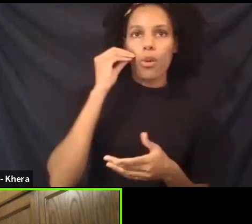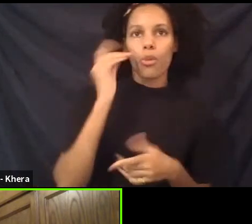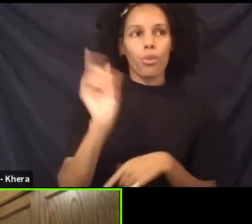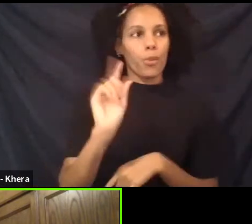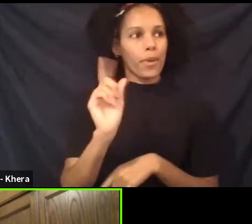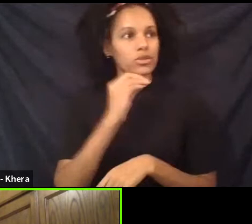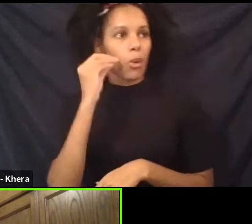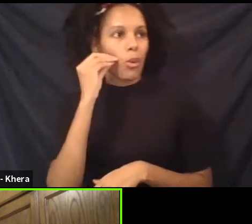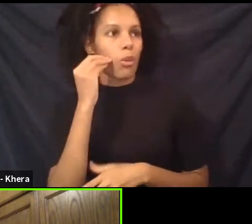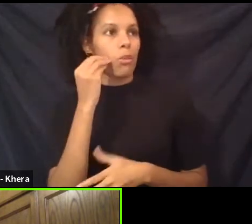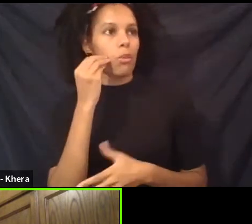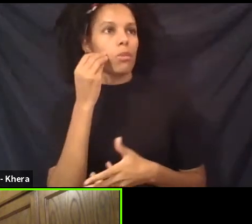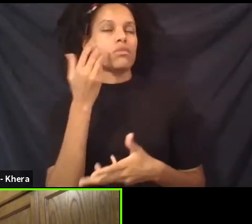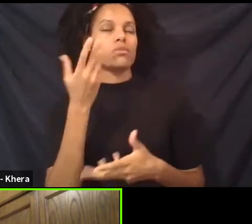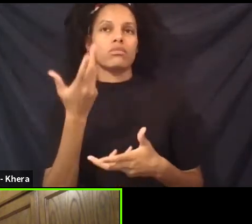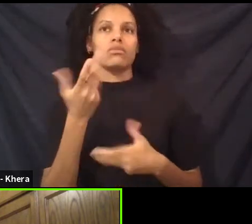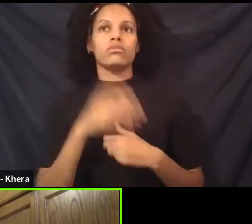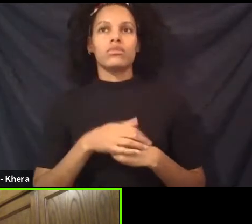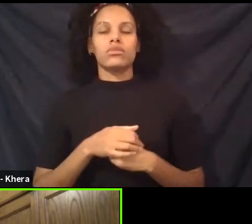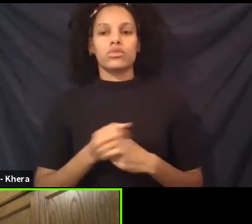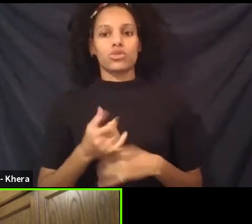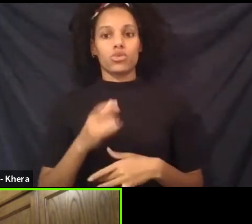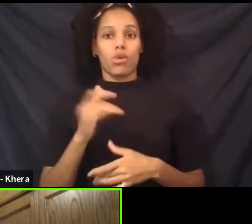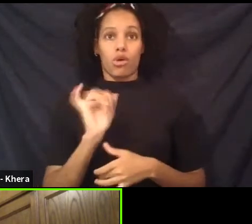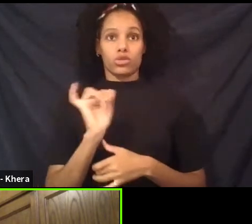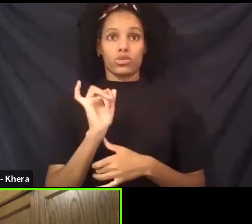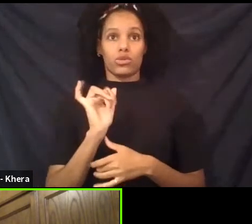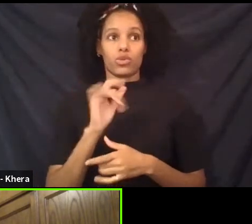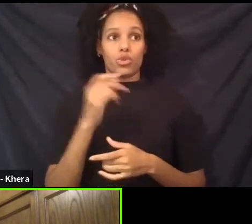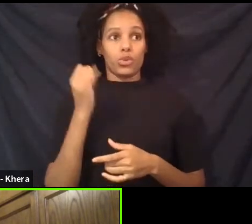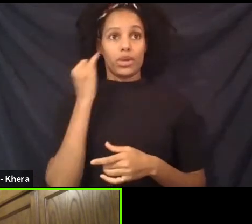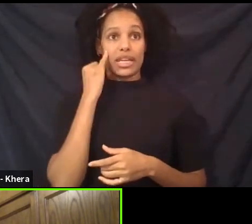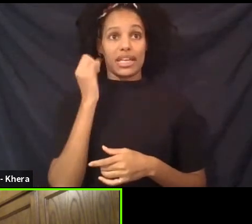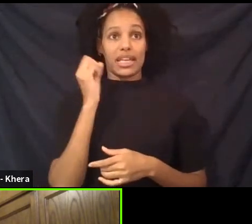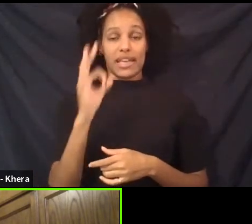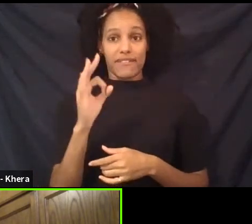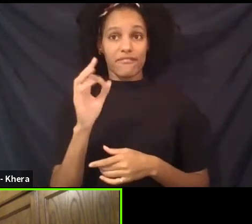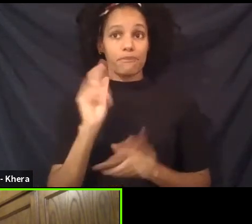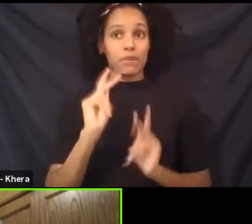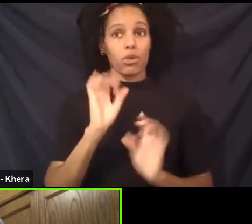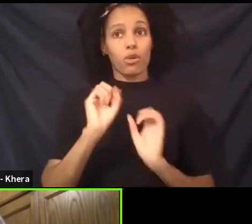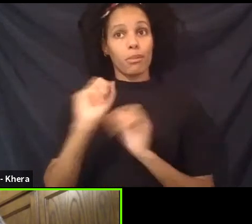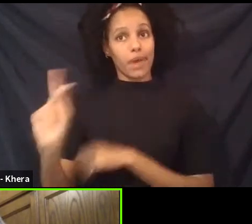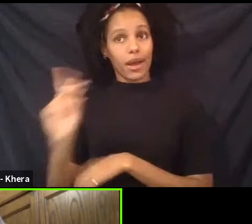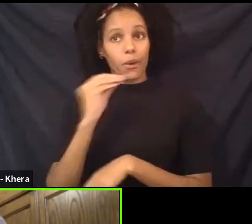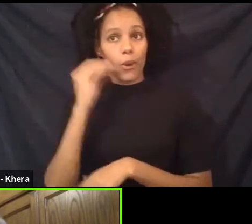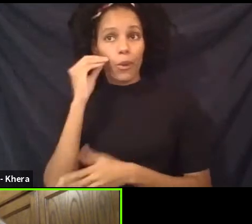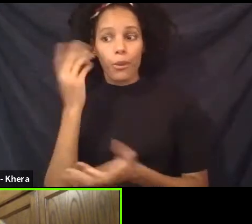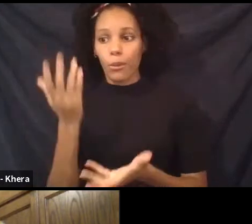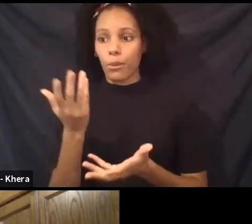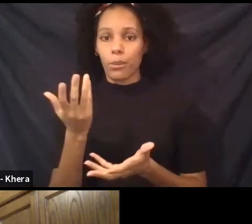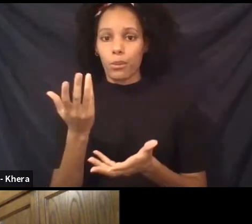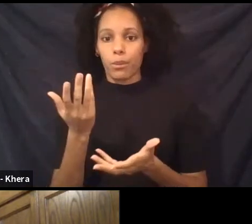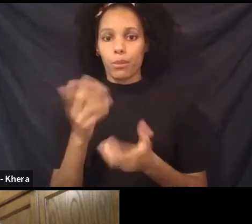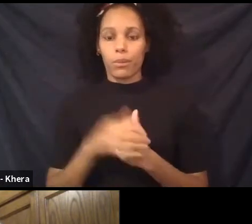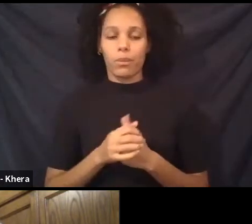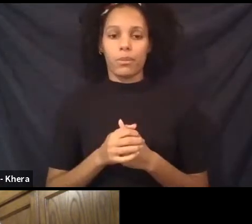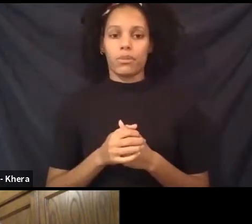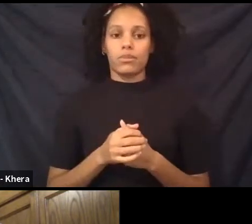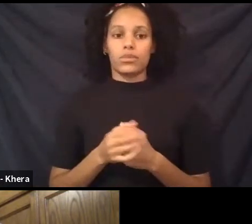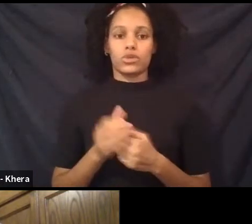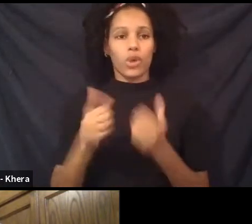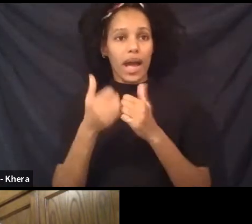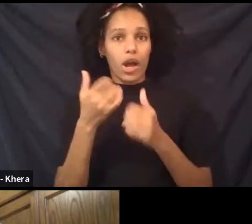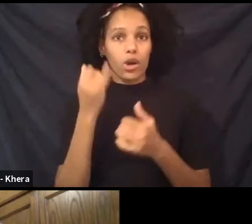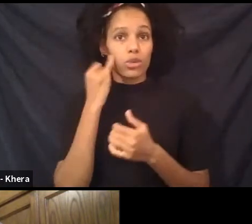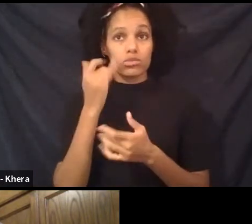Um, and also the return if people have returned or will they ever return? Right. how,